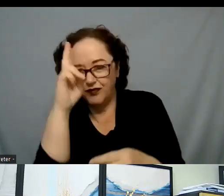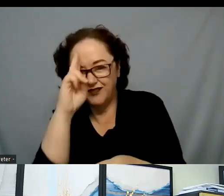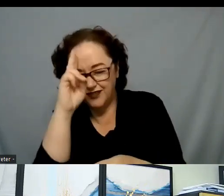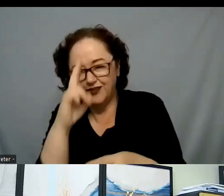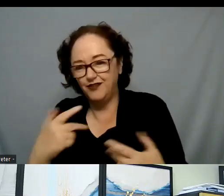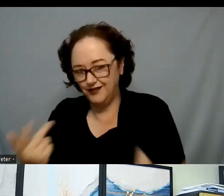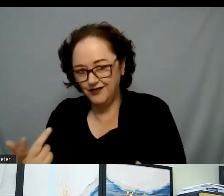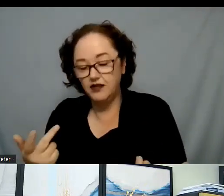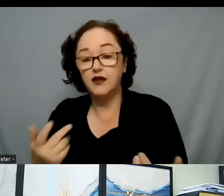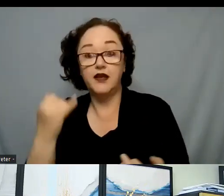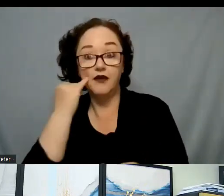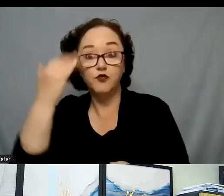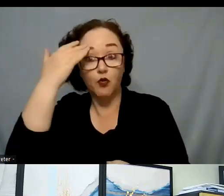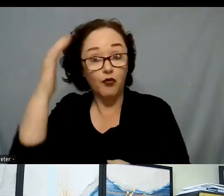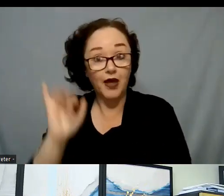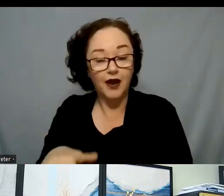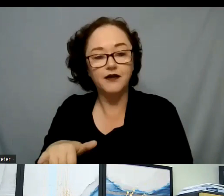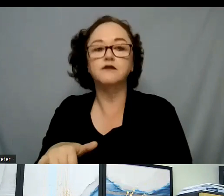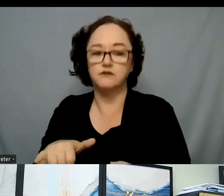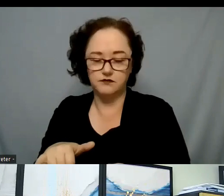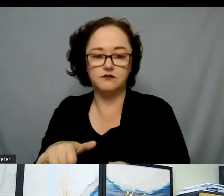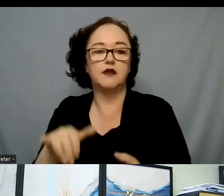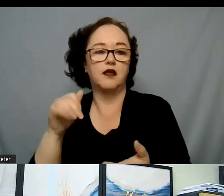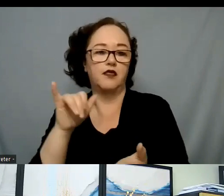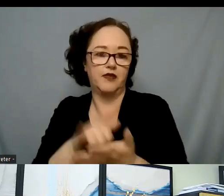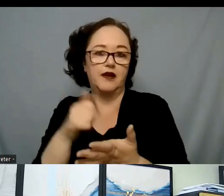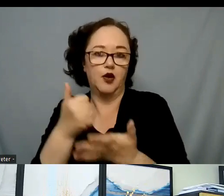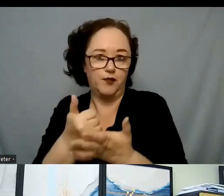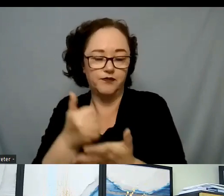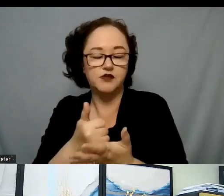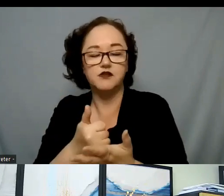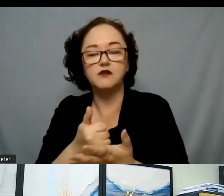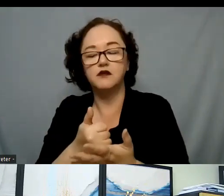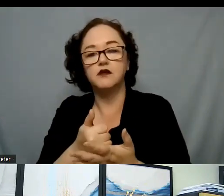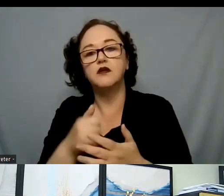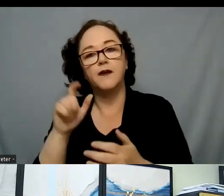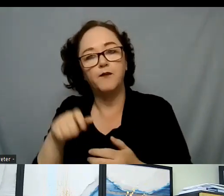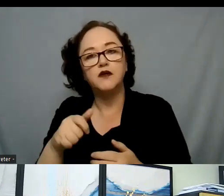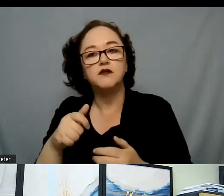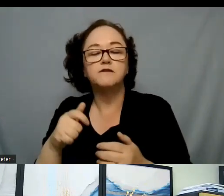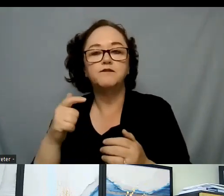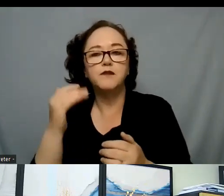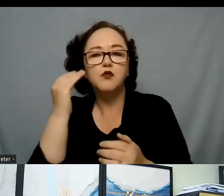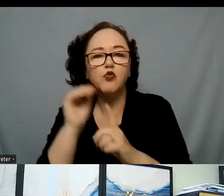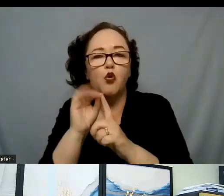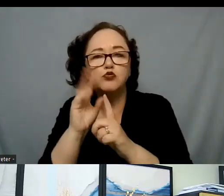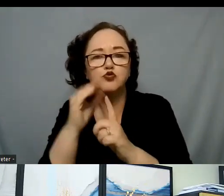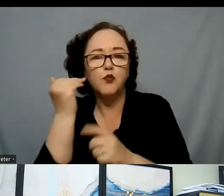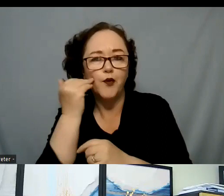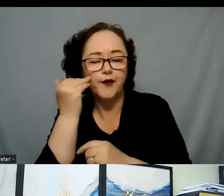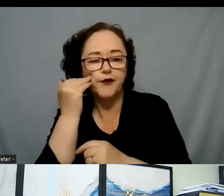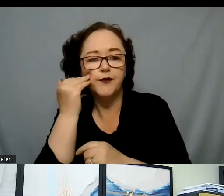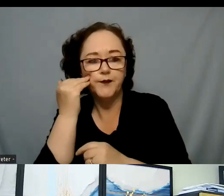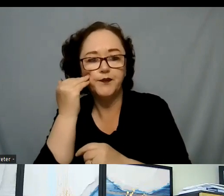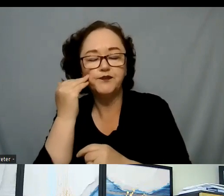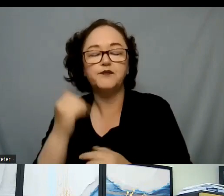sure that those are culturally aware and they are consistent with the client or the youth